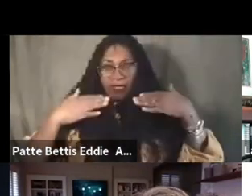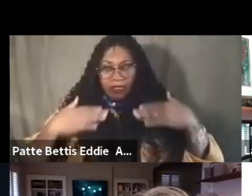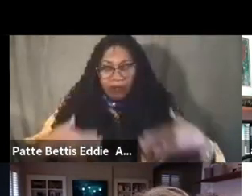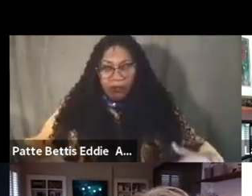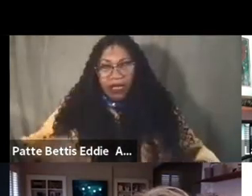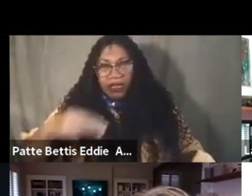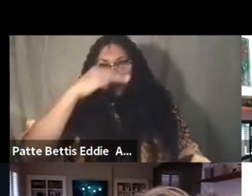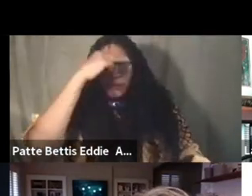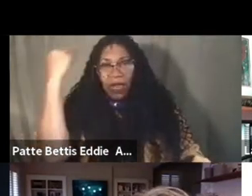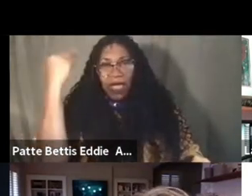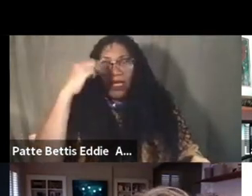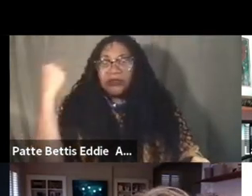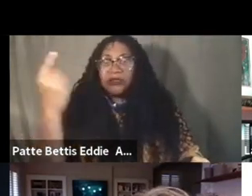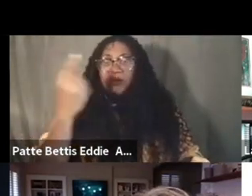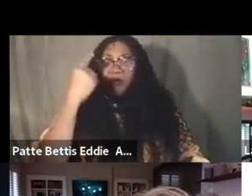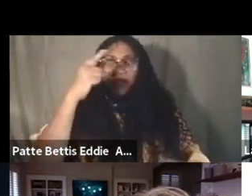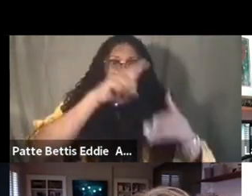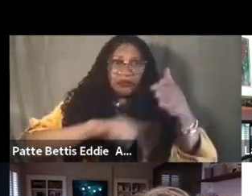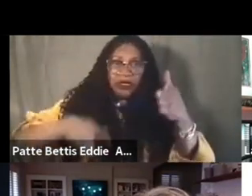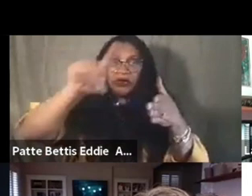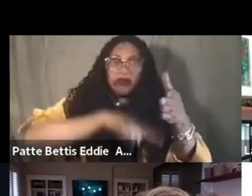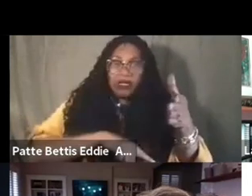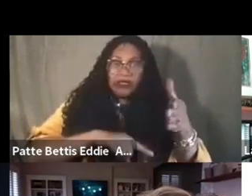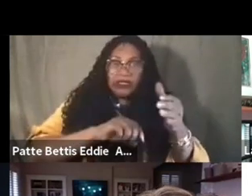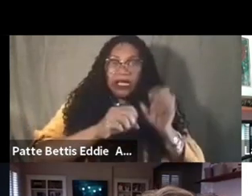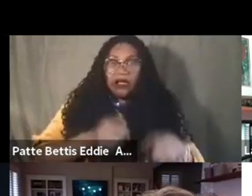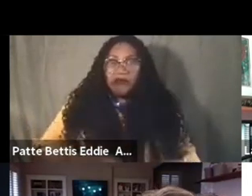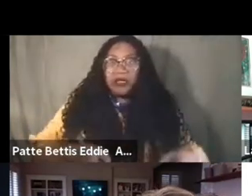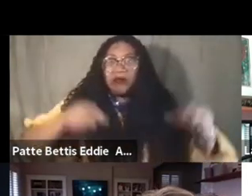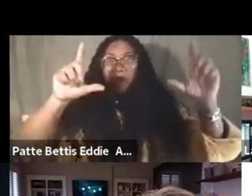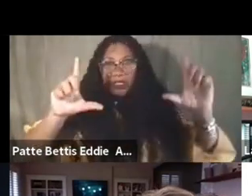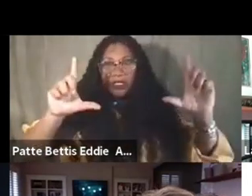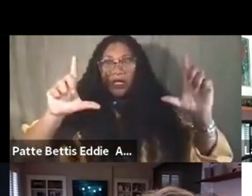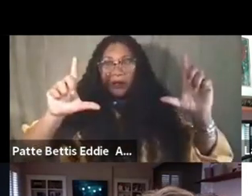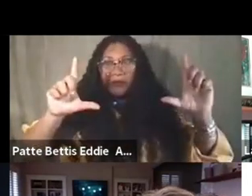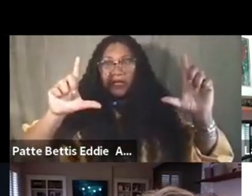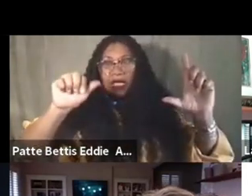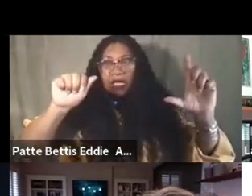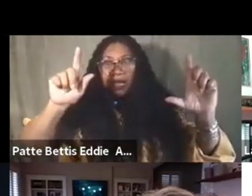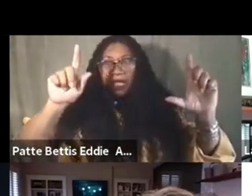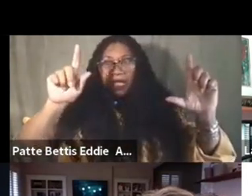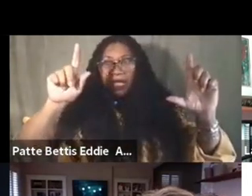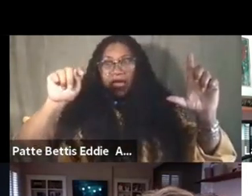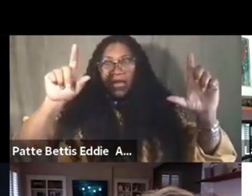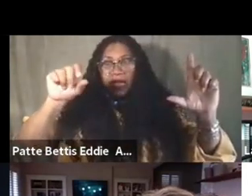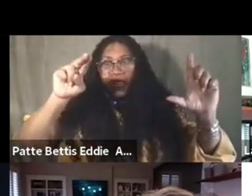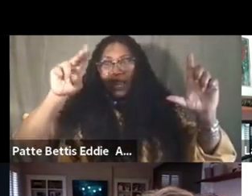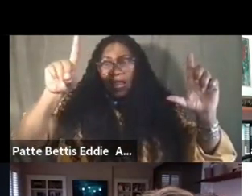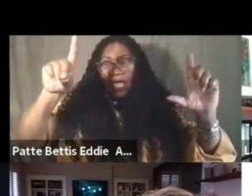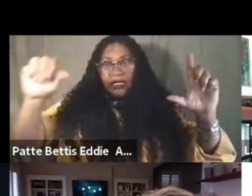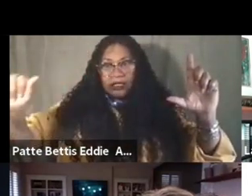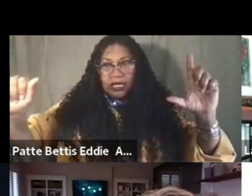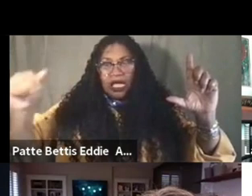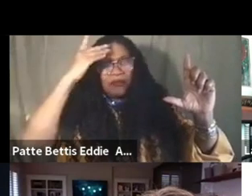it was hard for me to get it up in atlanta and i was kind of blown away with that too i don't know if everybody has seen